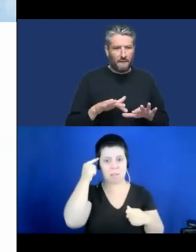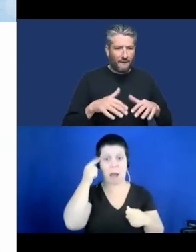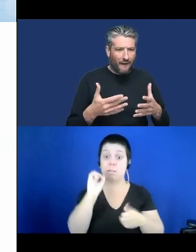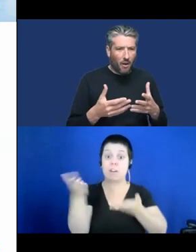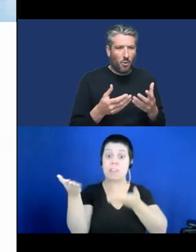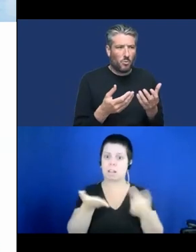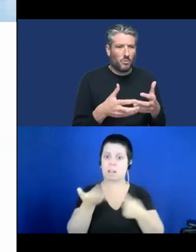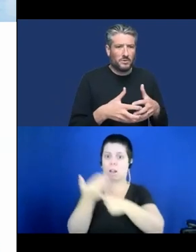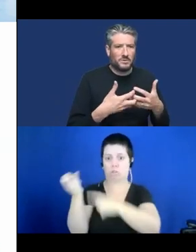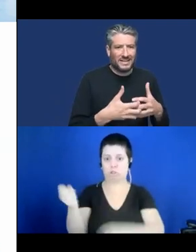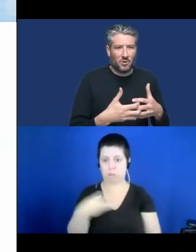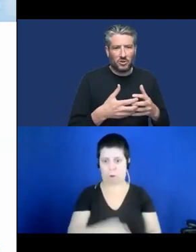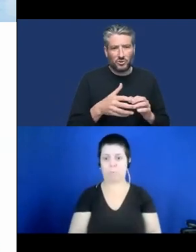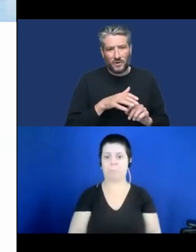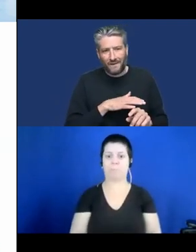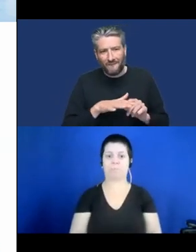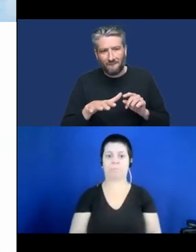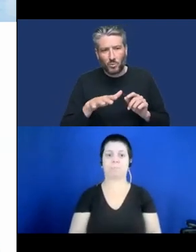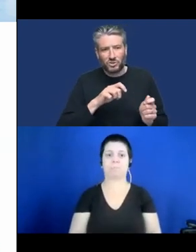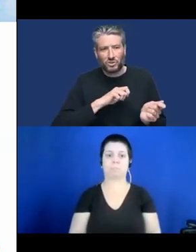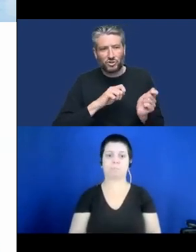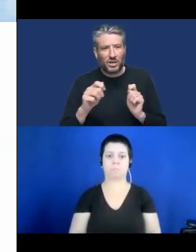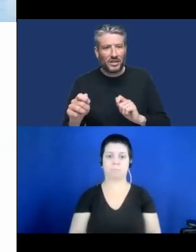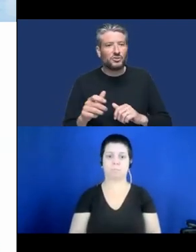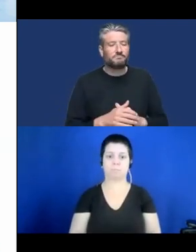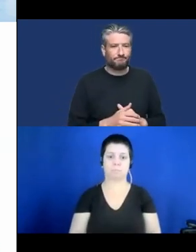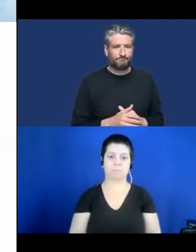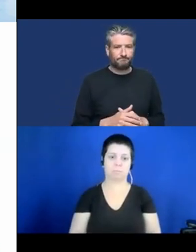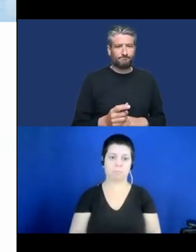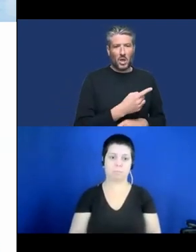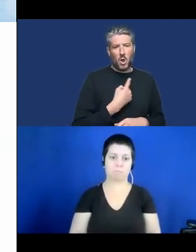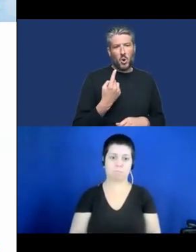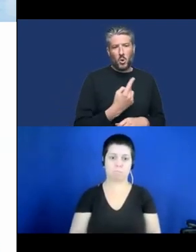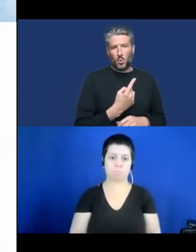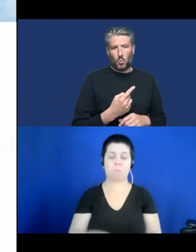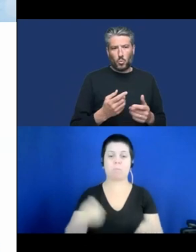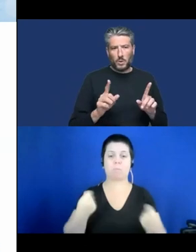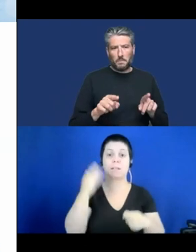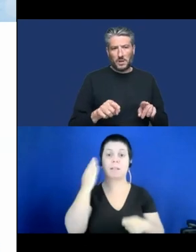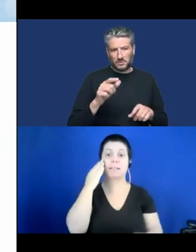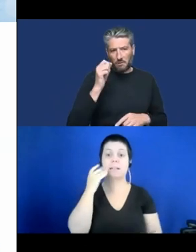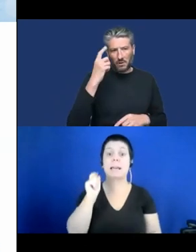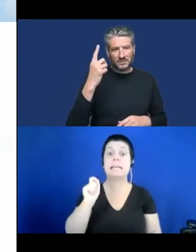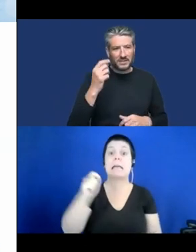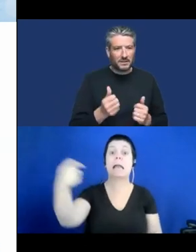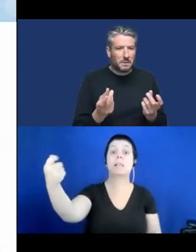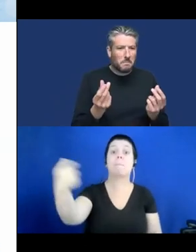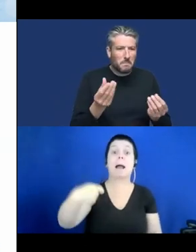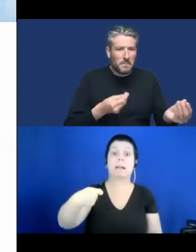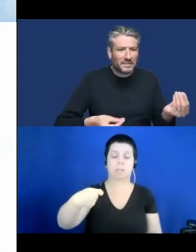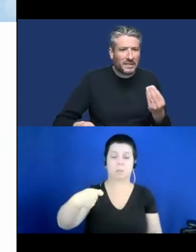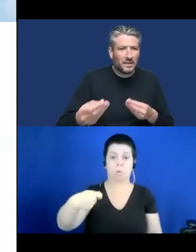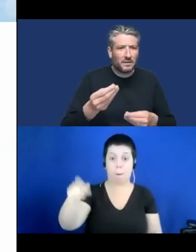We have to understand reimbursement. We have to know who is the payer. Is it the patient?